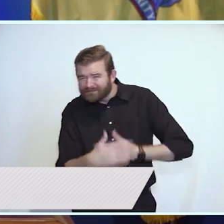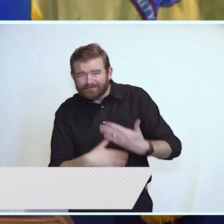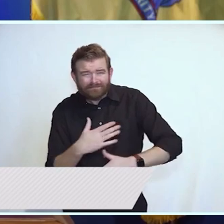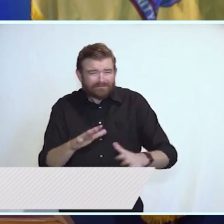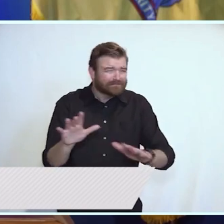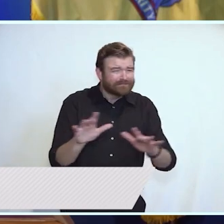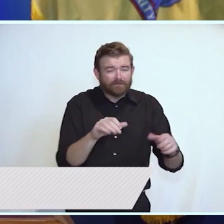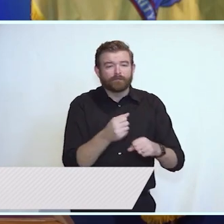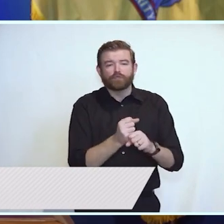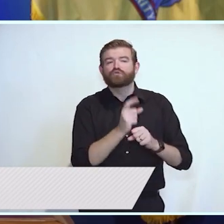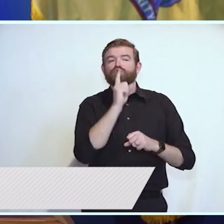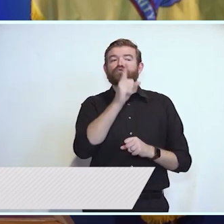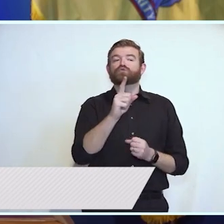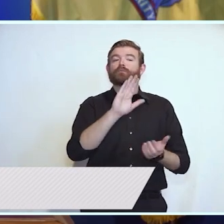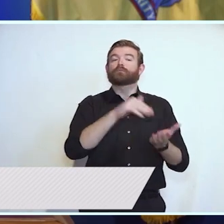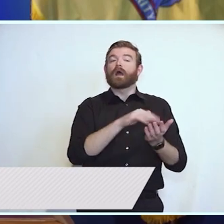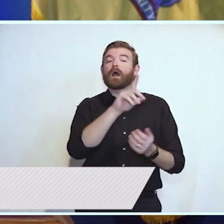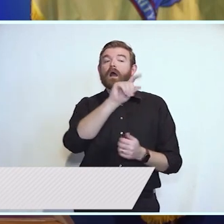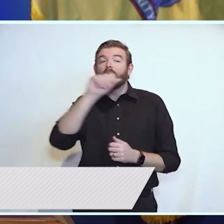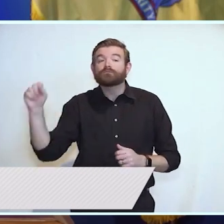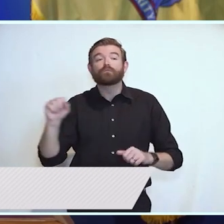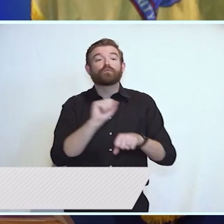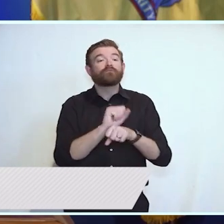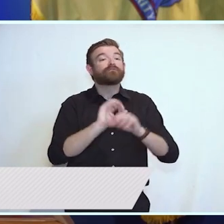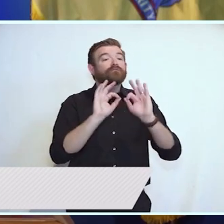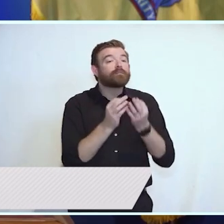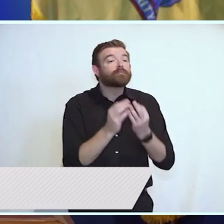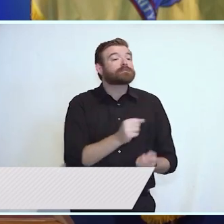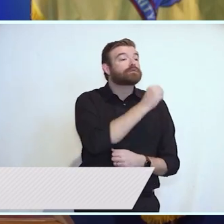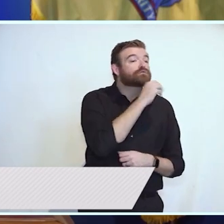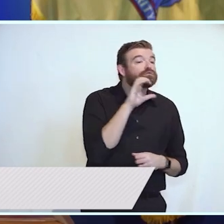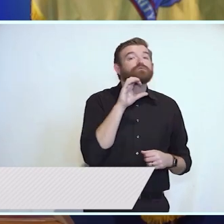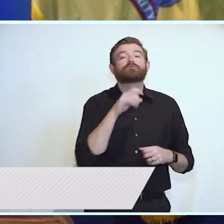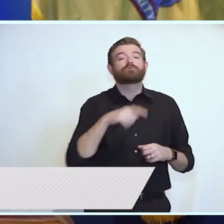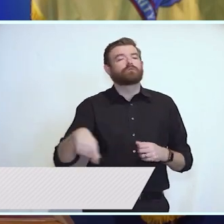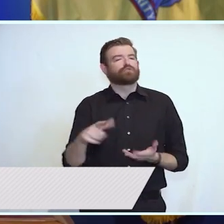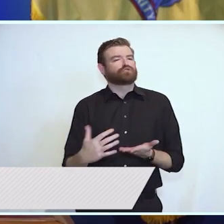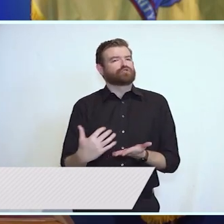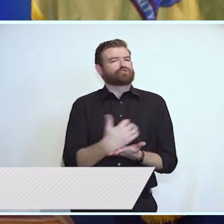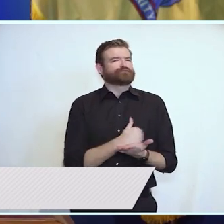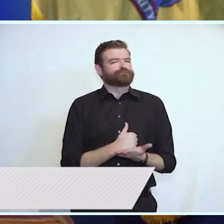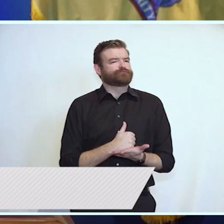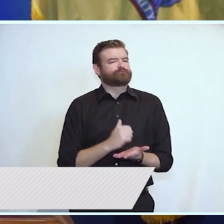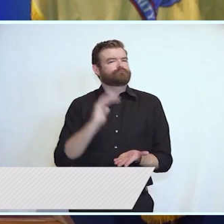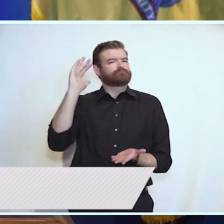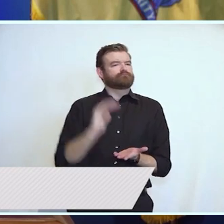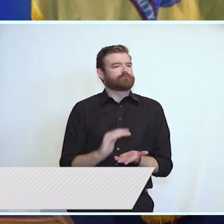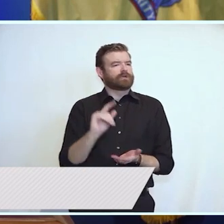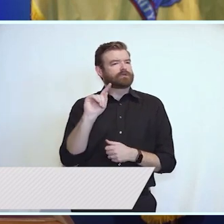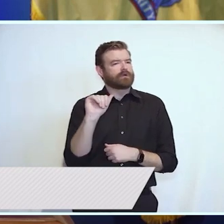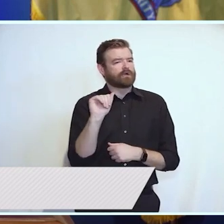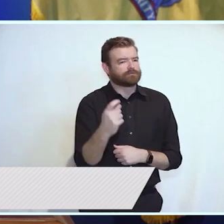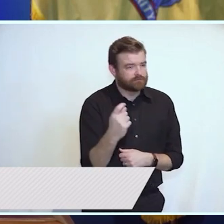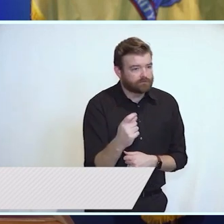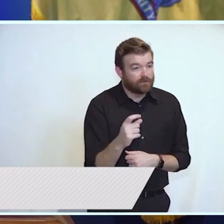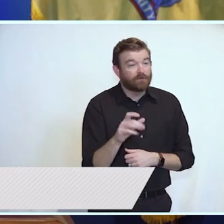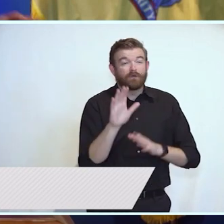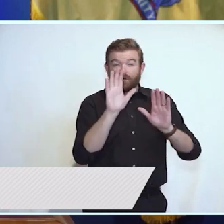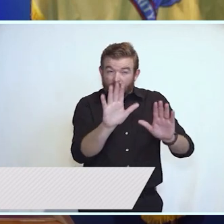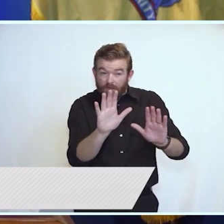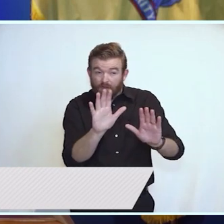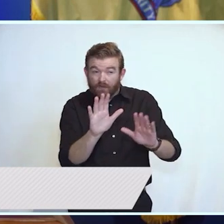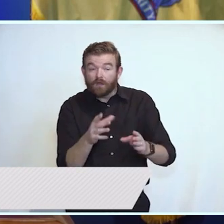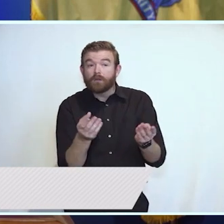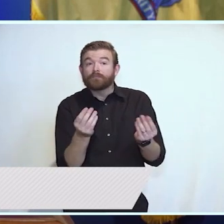tax breaks that you all deserve. So I'll repeat our record on this. The slowest rate of property tax growth than during